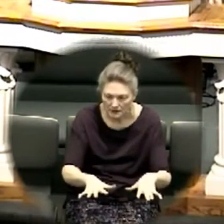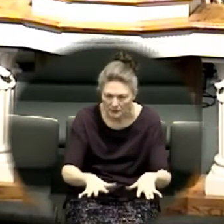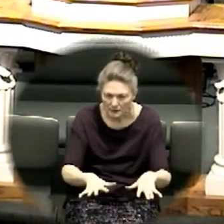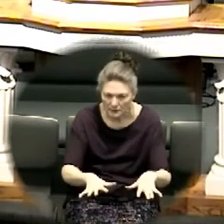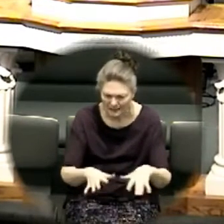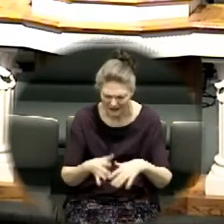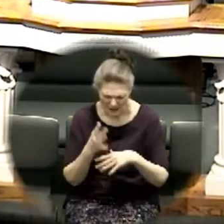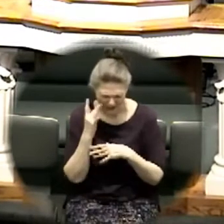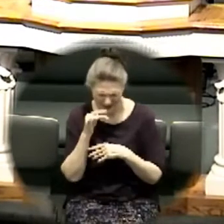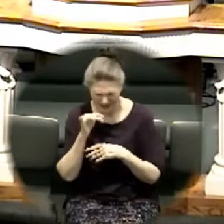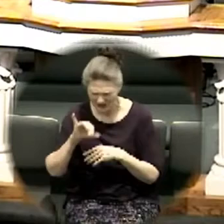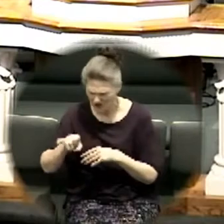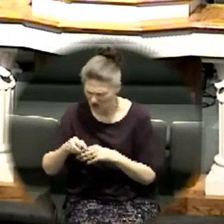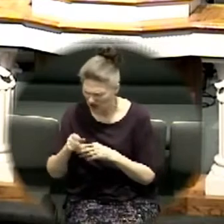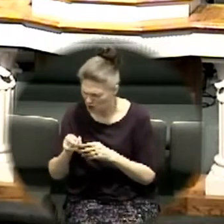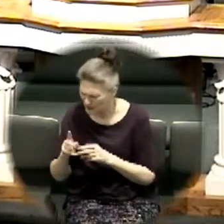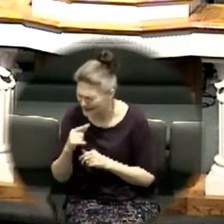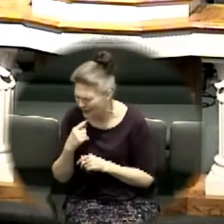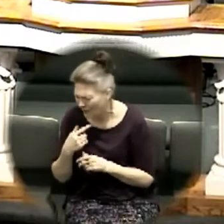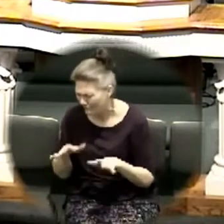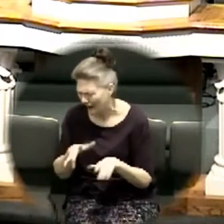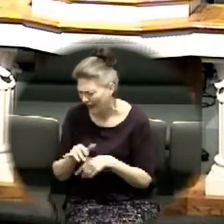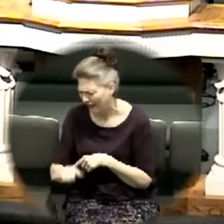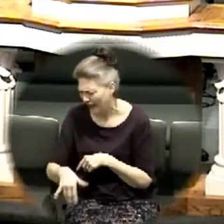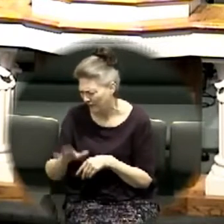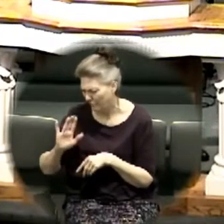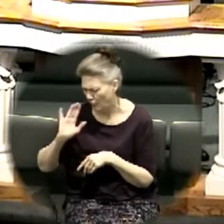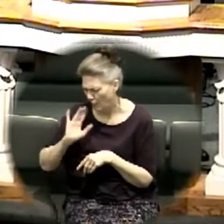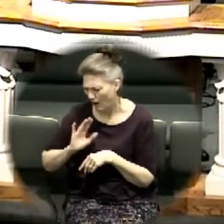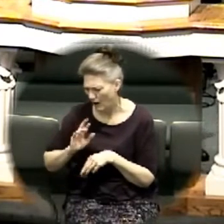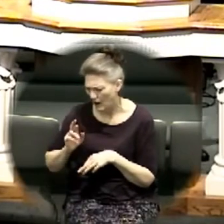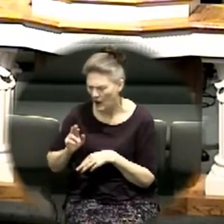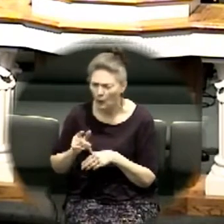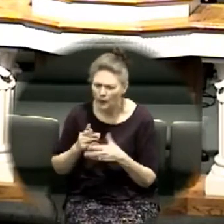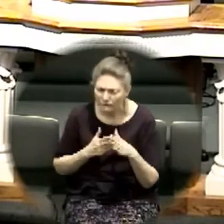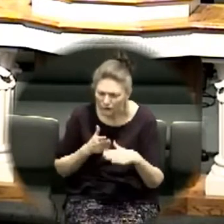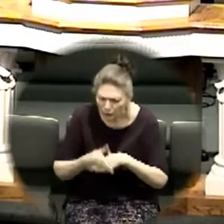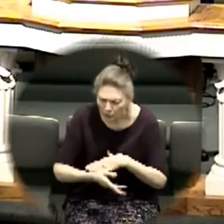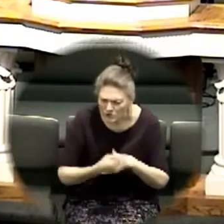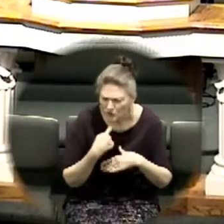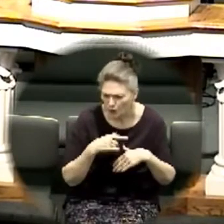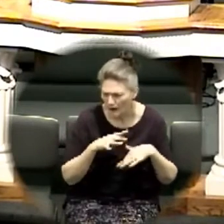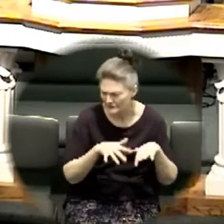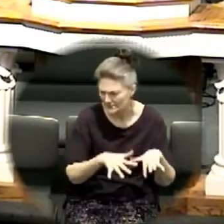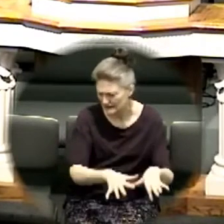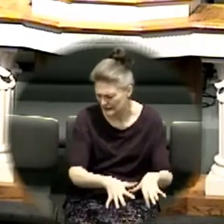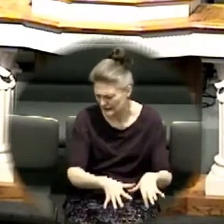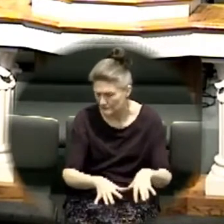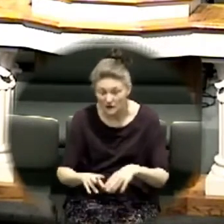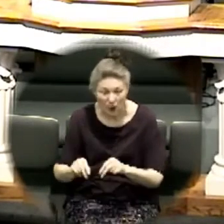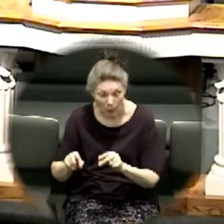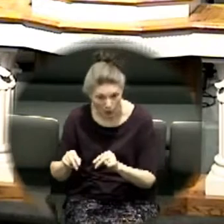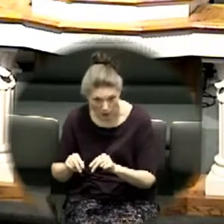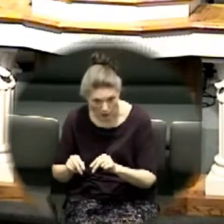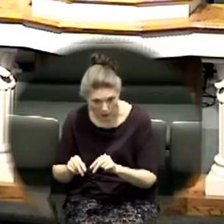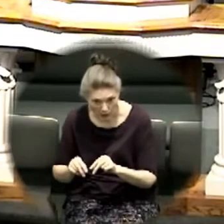god we've already done this once it's because that generation died off they were ready to pass over into the